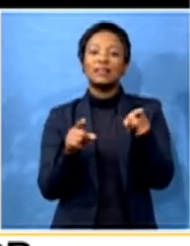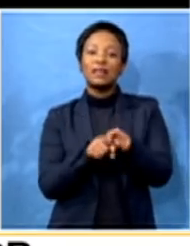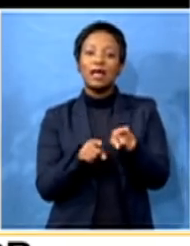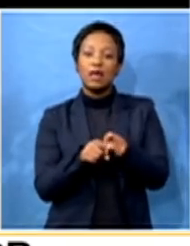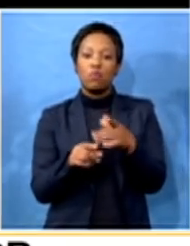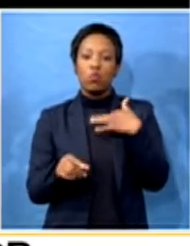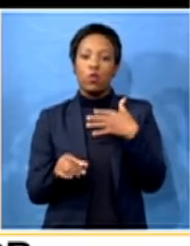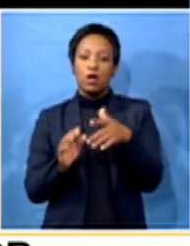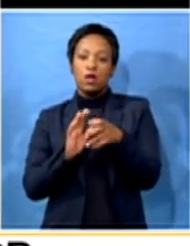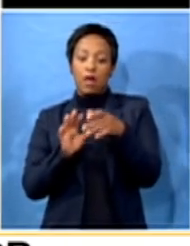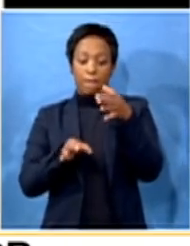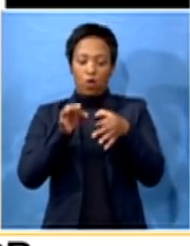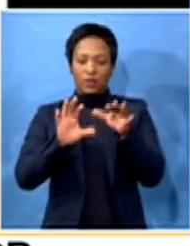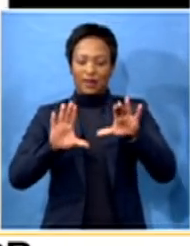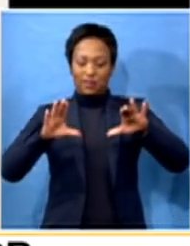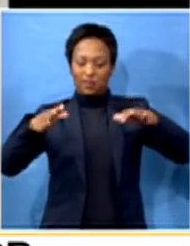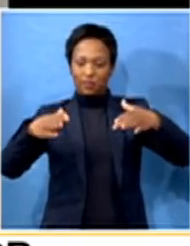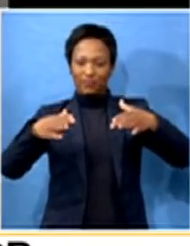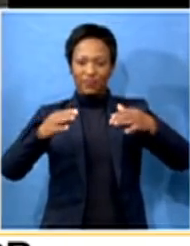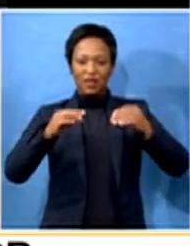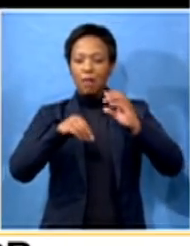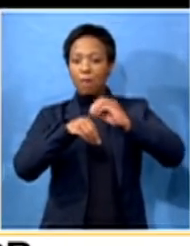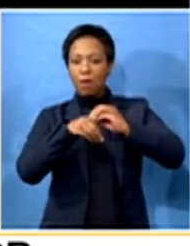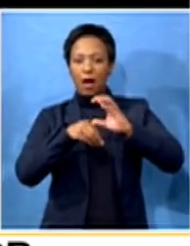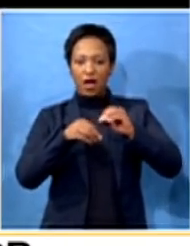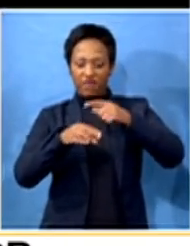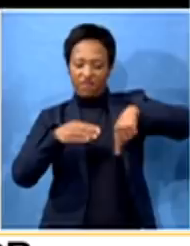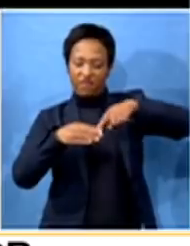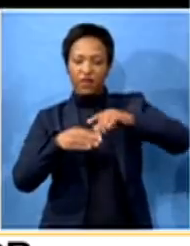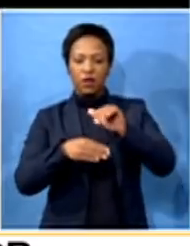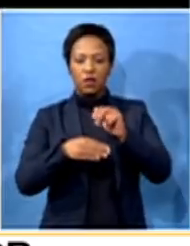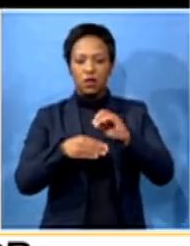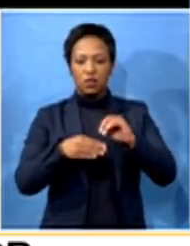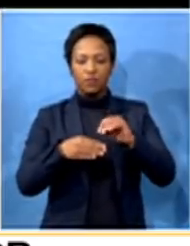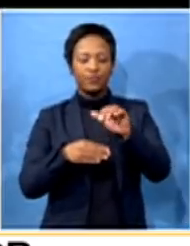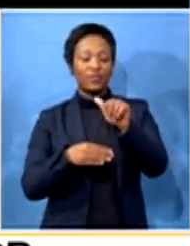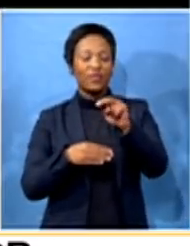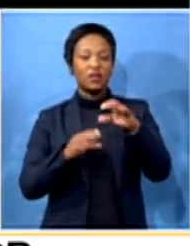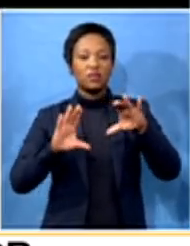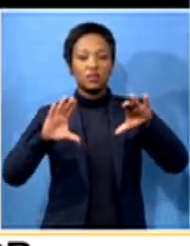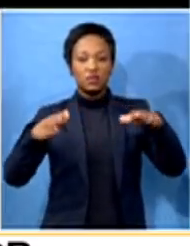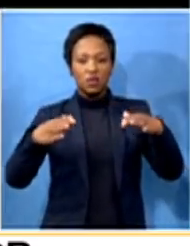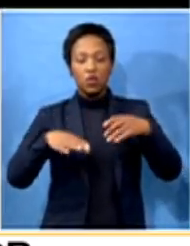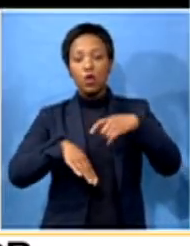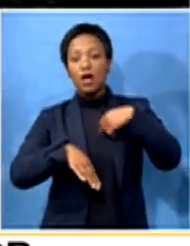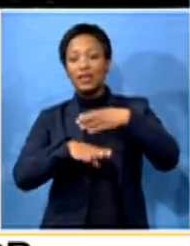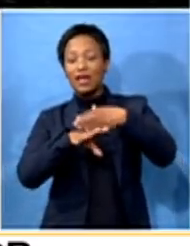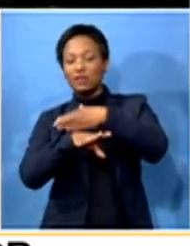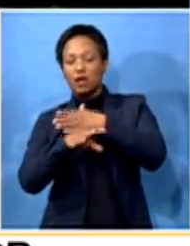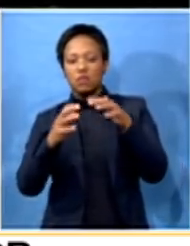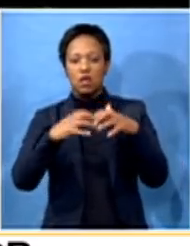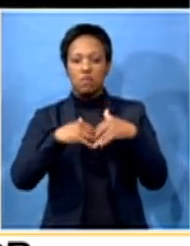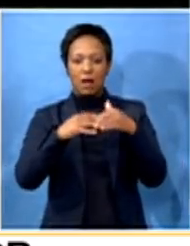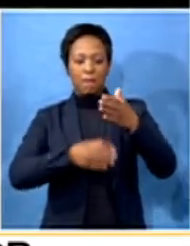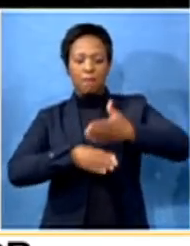political issues within the organization, as you are aware, that region by that time had been disappointed, there was a test team. So,